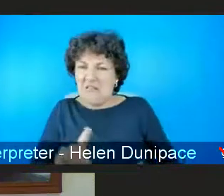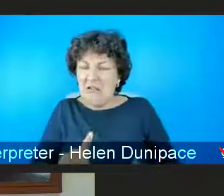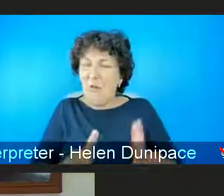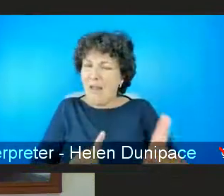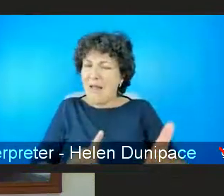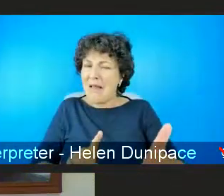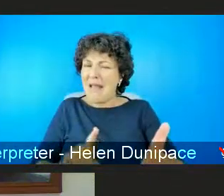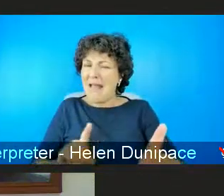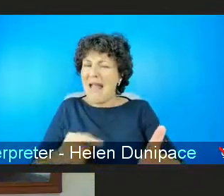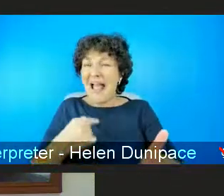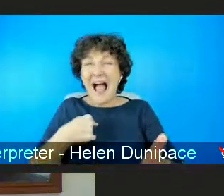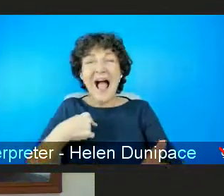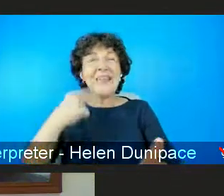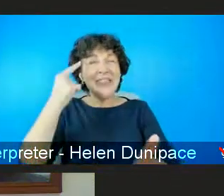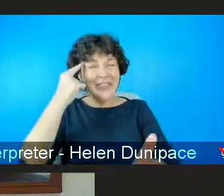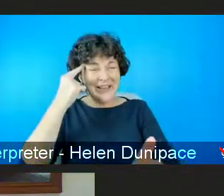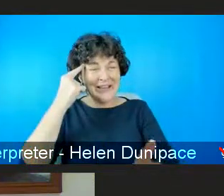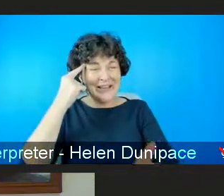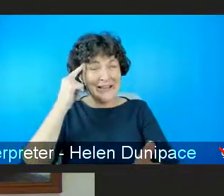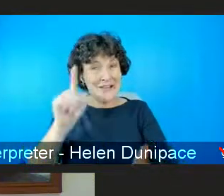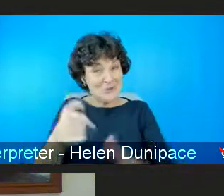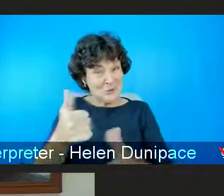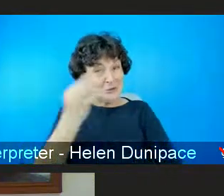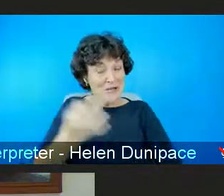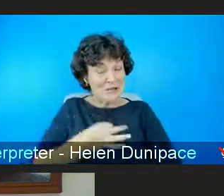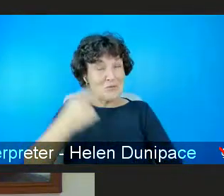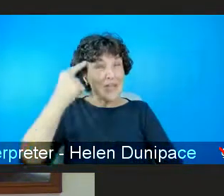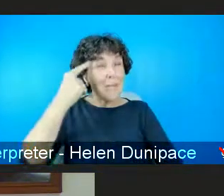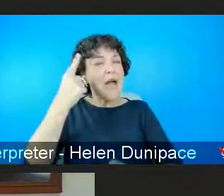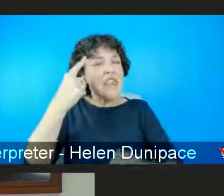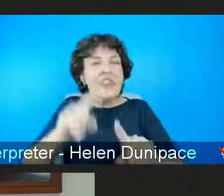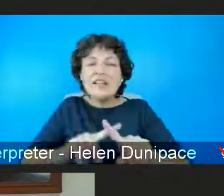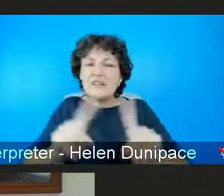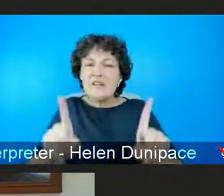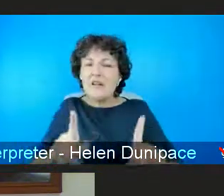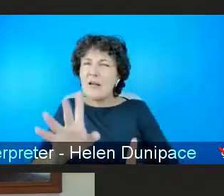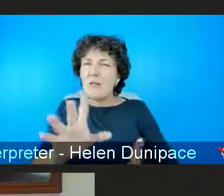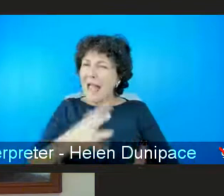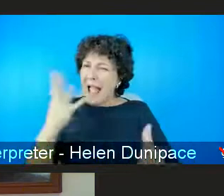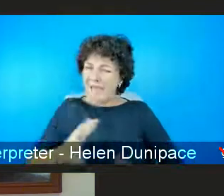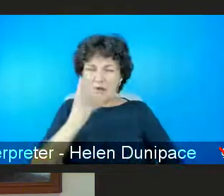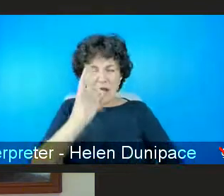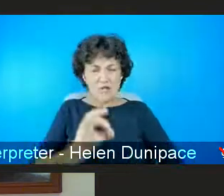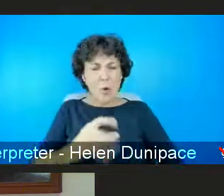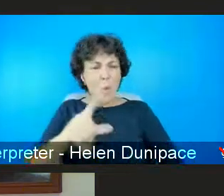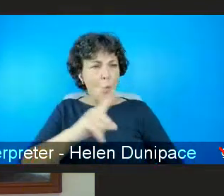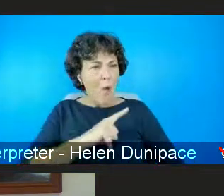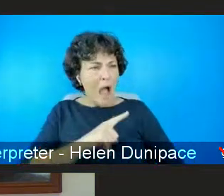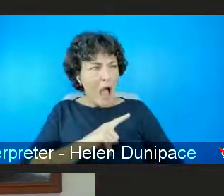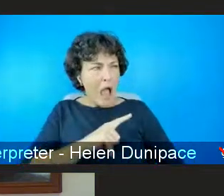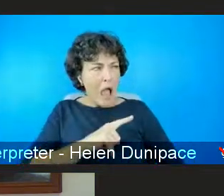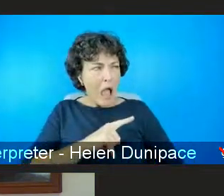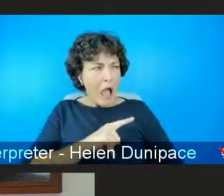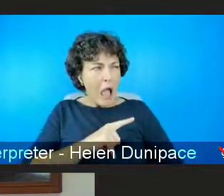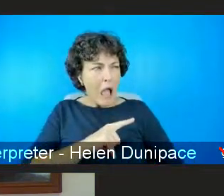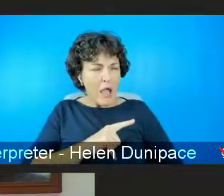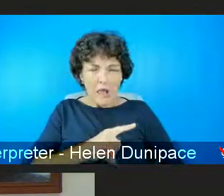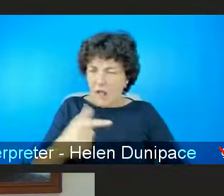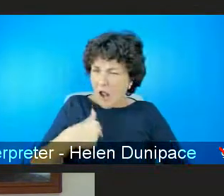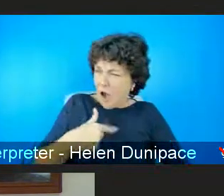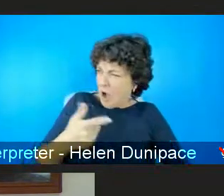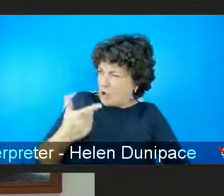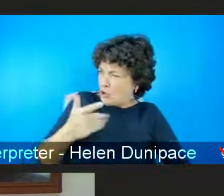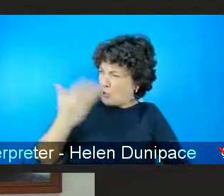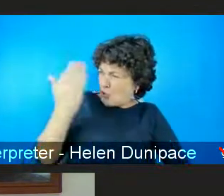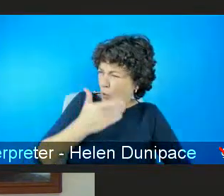and i think we need to flip that round and ask how did it come to pass that school-age boys are perpetuating this